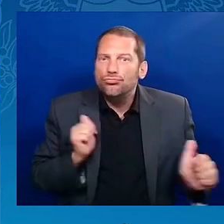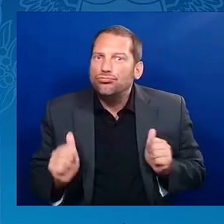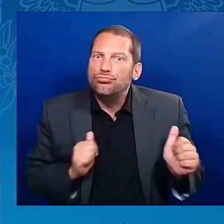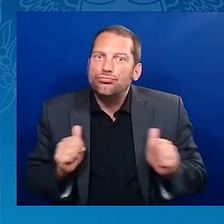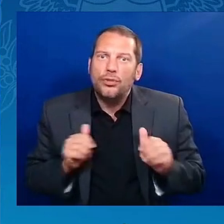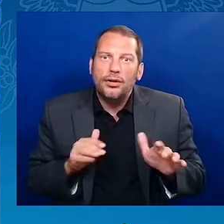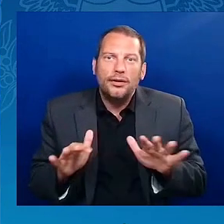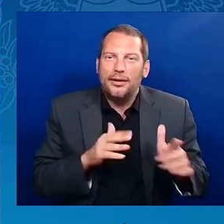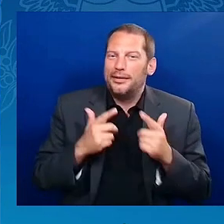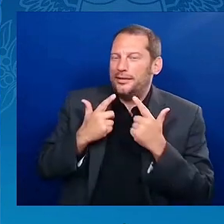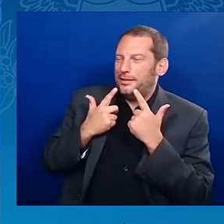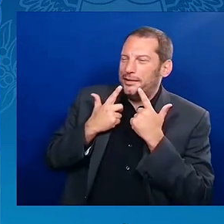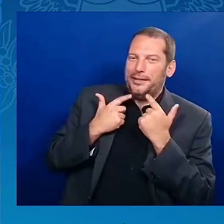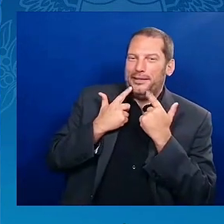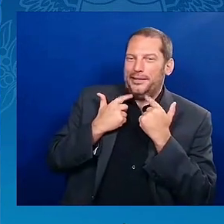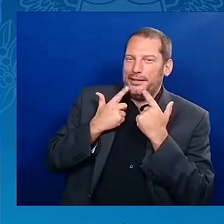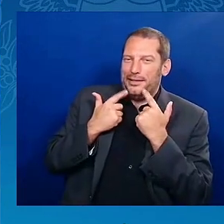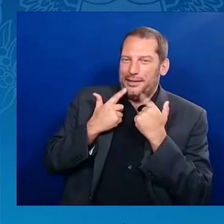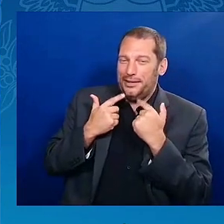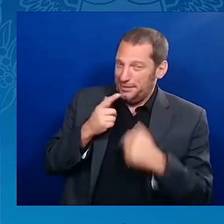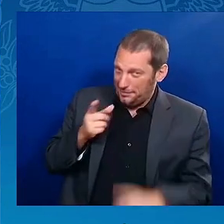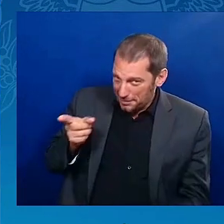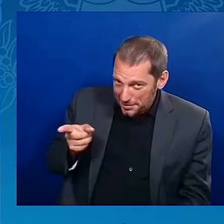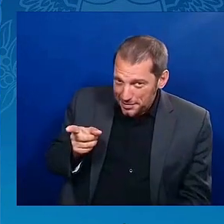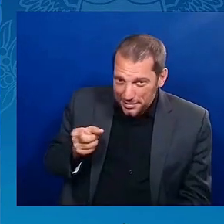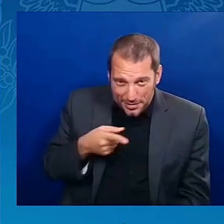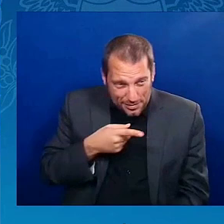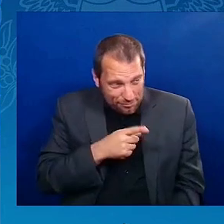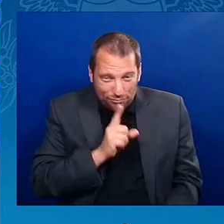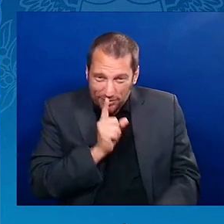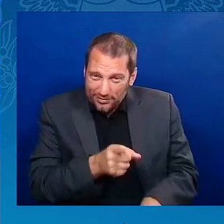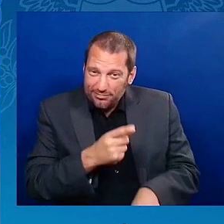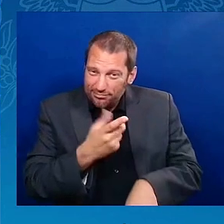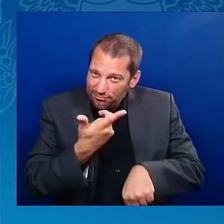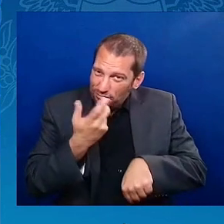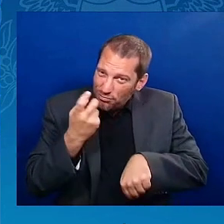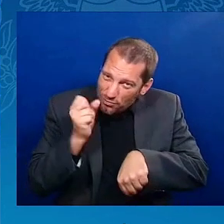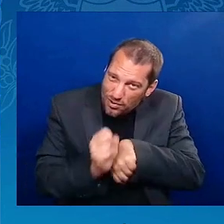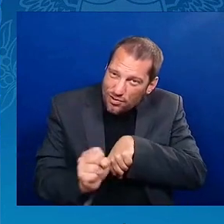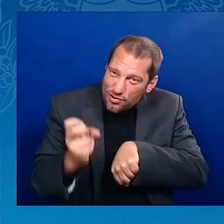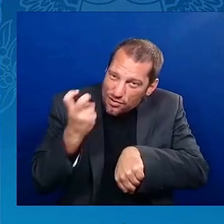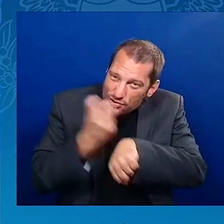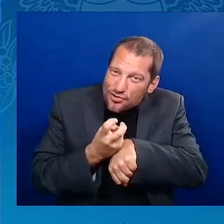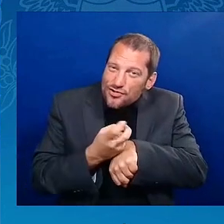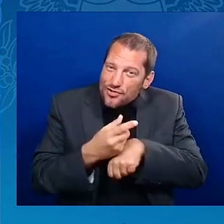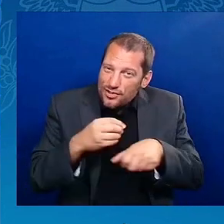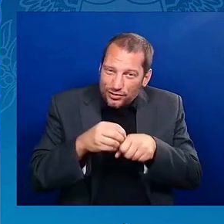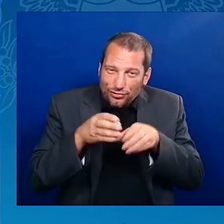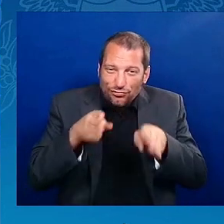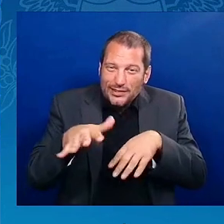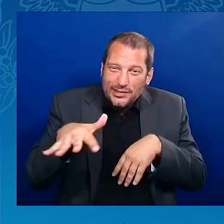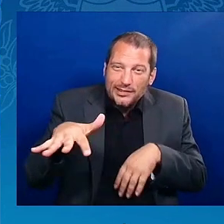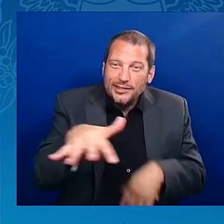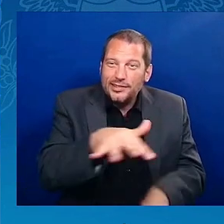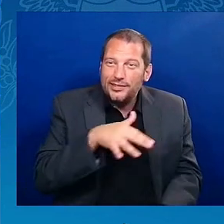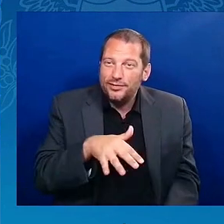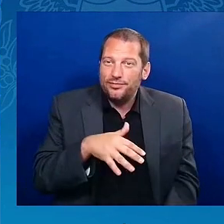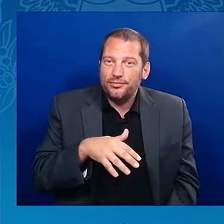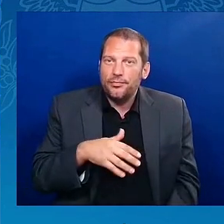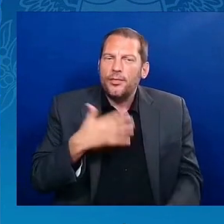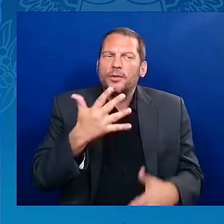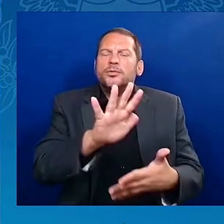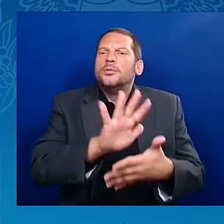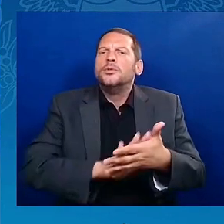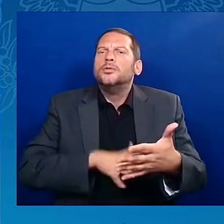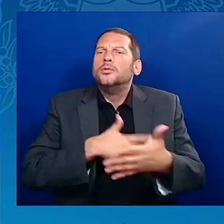Yeah, you are, really. You are. Uh-huh. What's your schedule after this? So I just flew in from Washington,